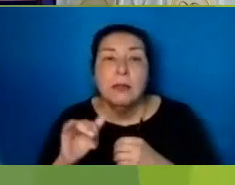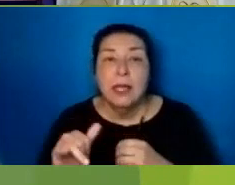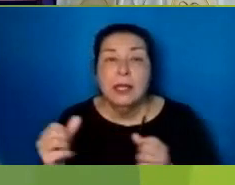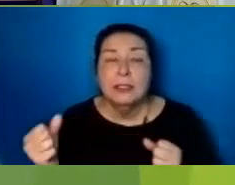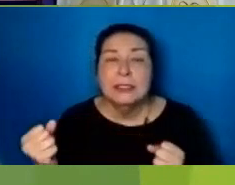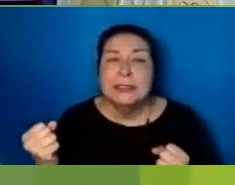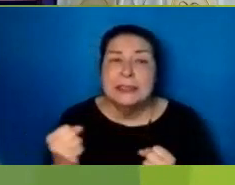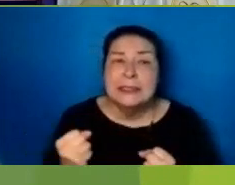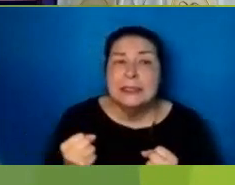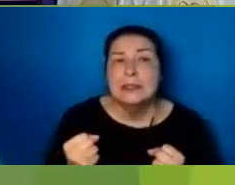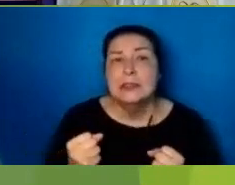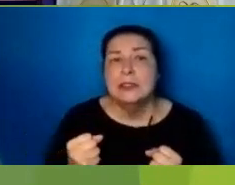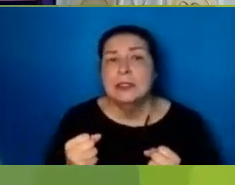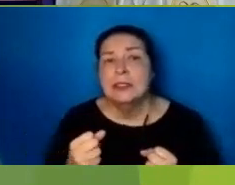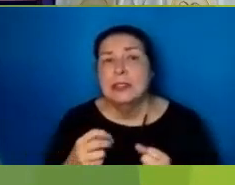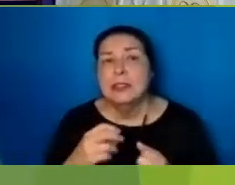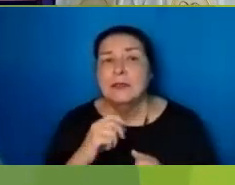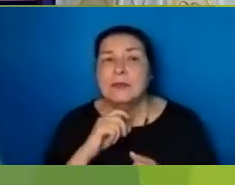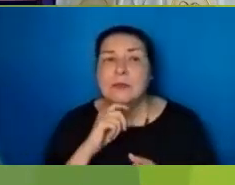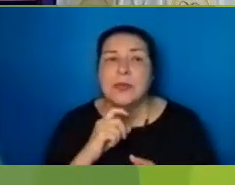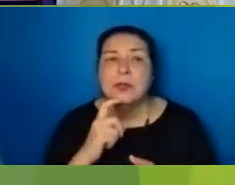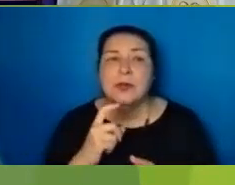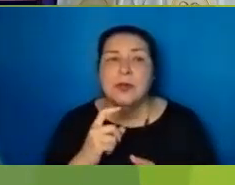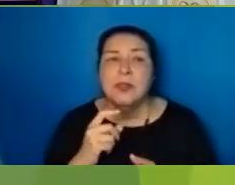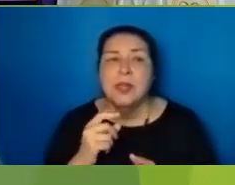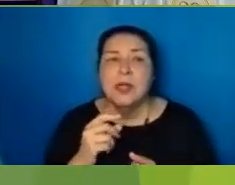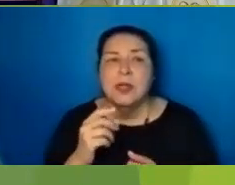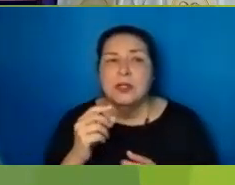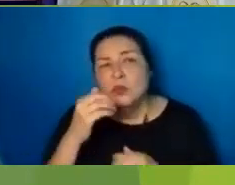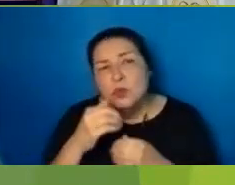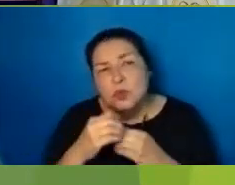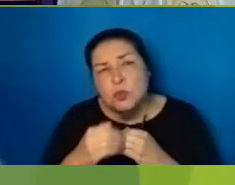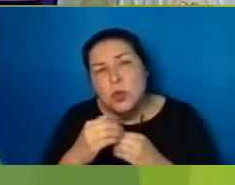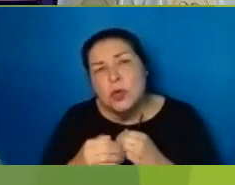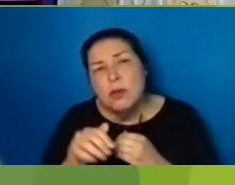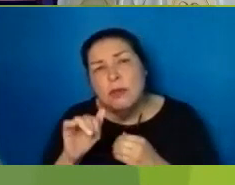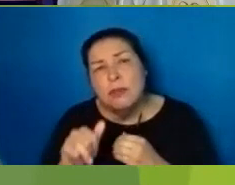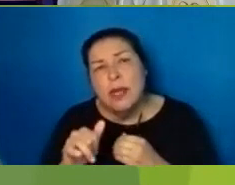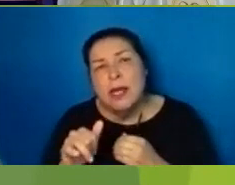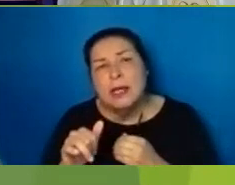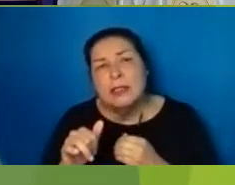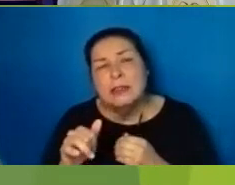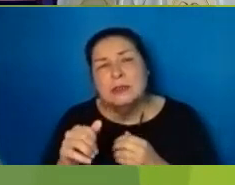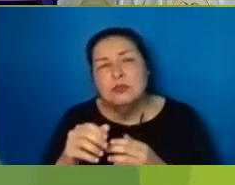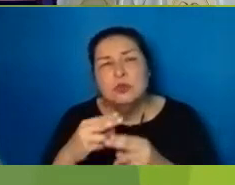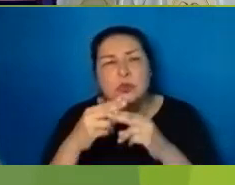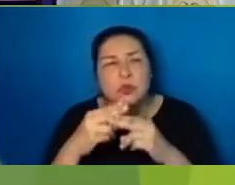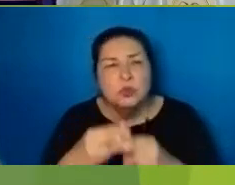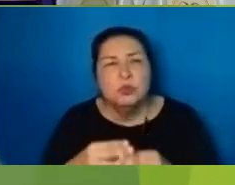The grain of wood The heft of stone